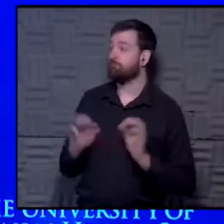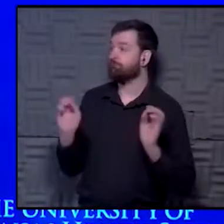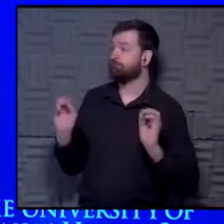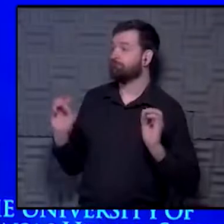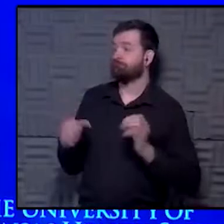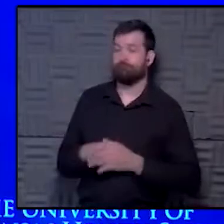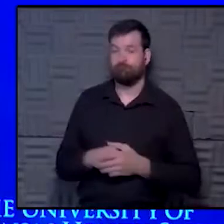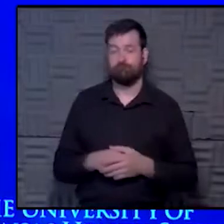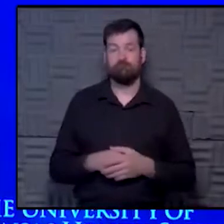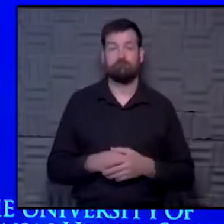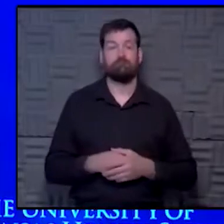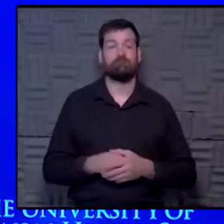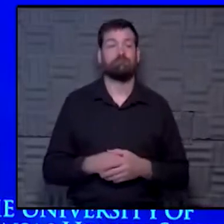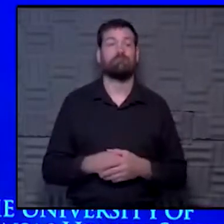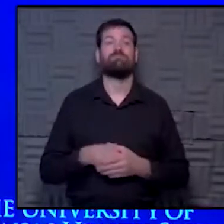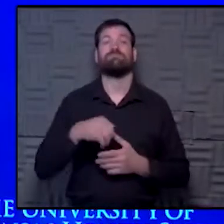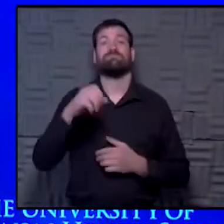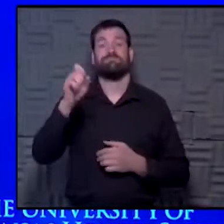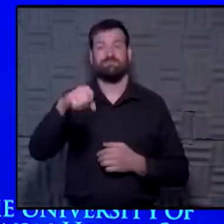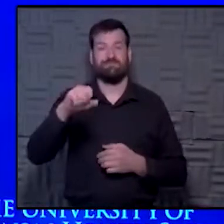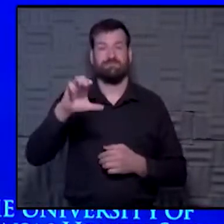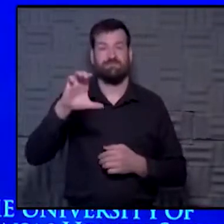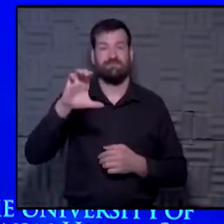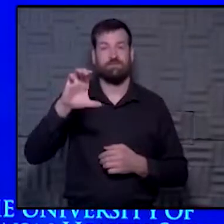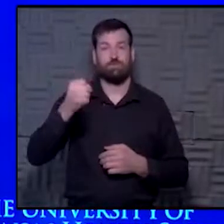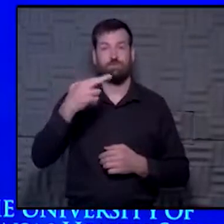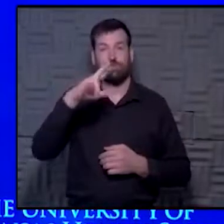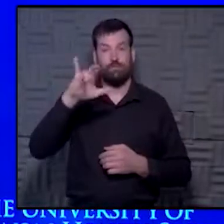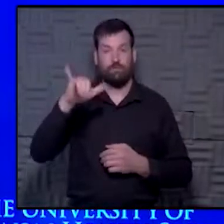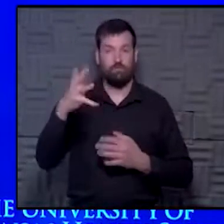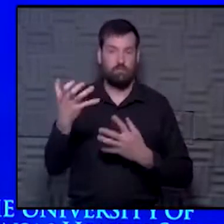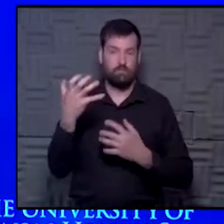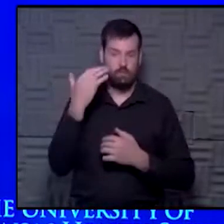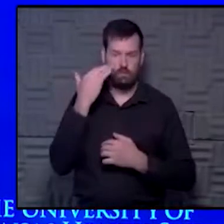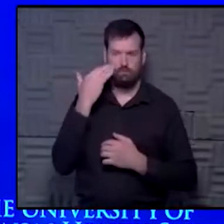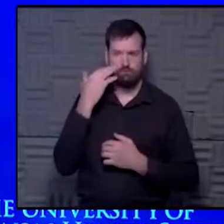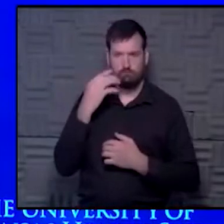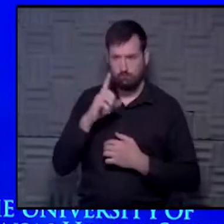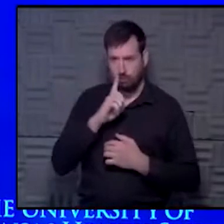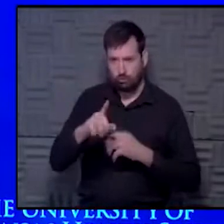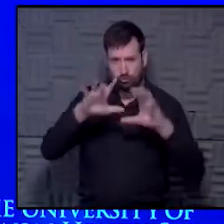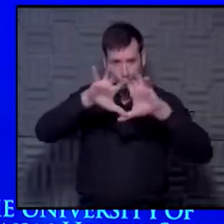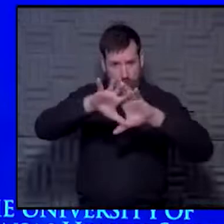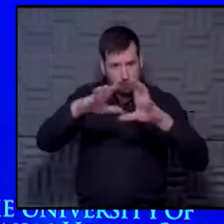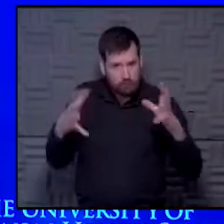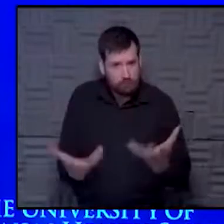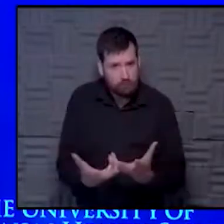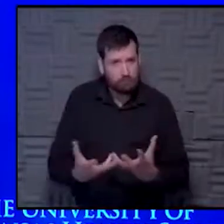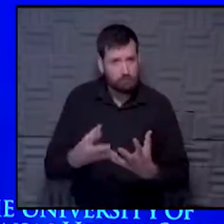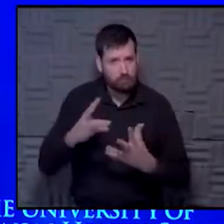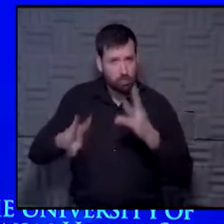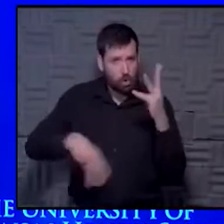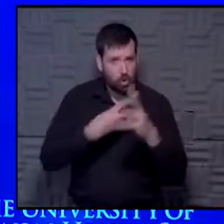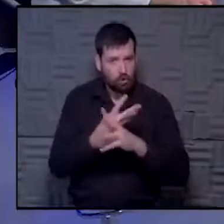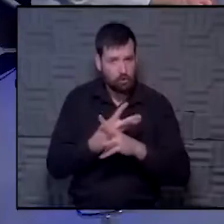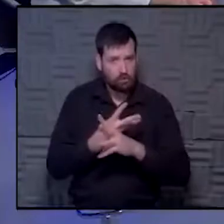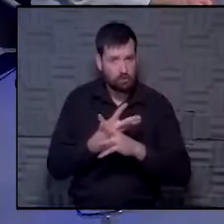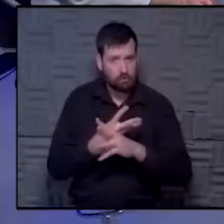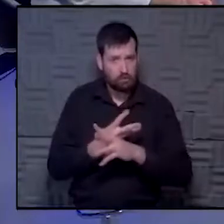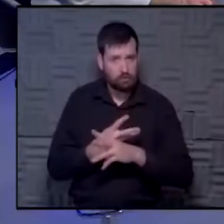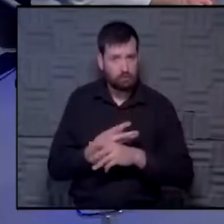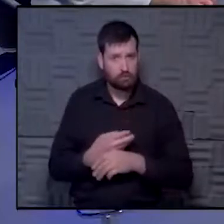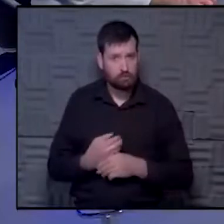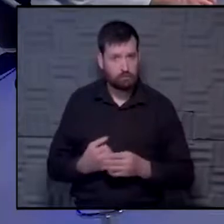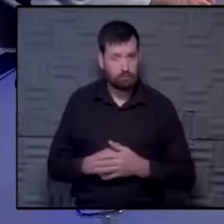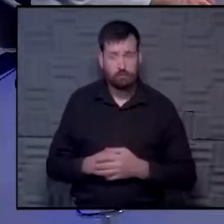Okay. So, yes, Sherry wants to know, is this true globally? Do you think that the same thing is happening around the globe?